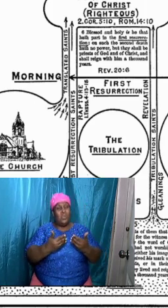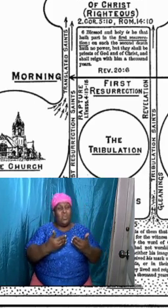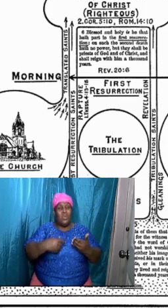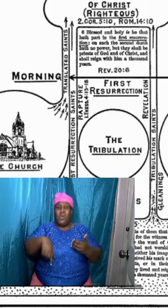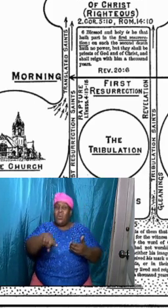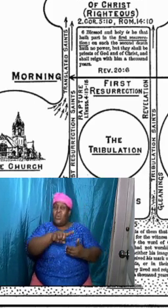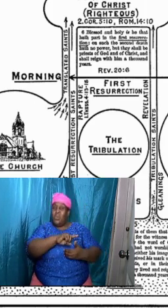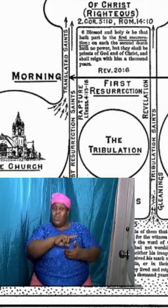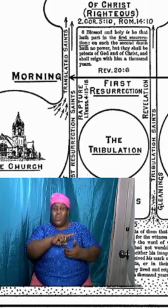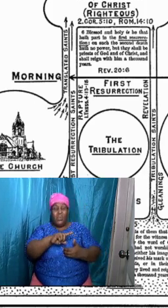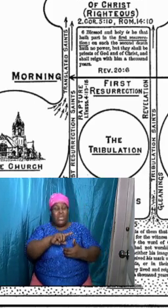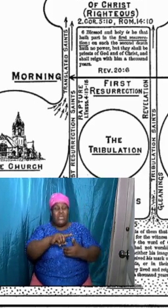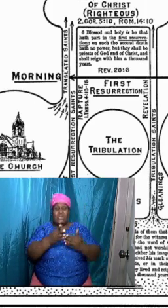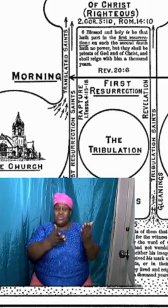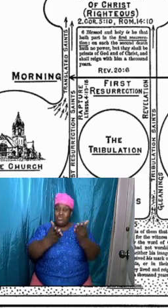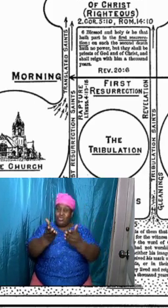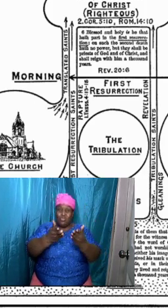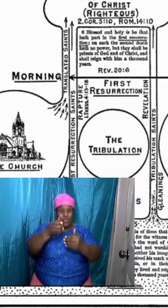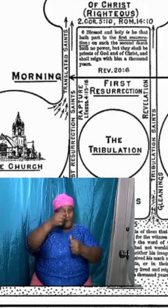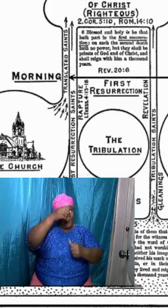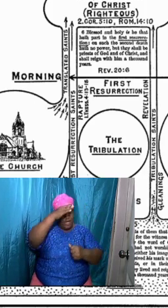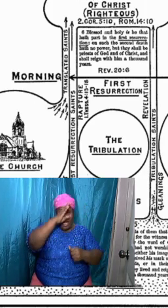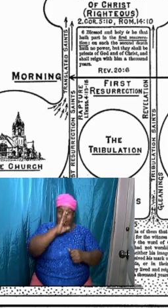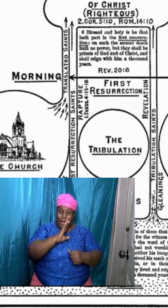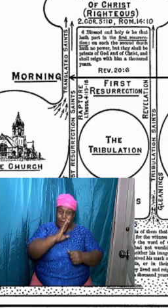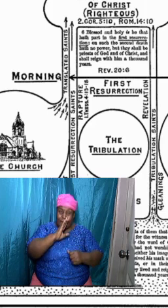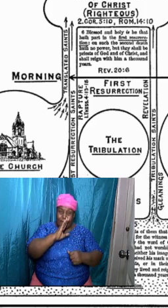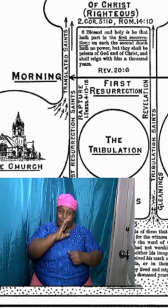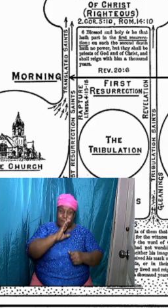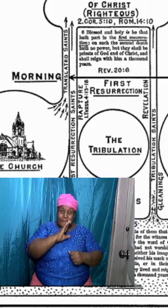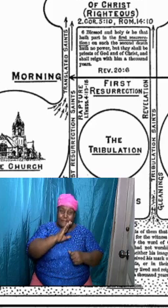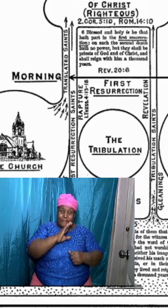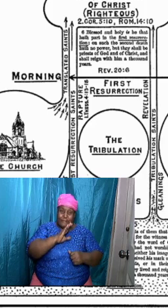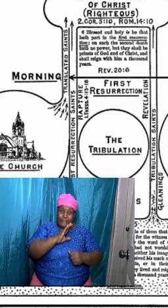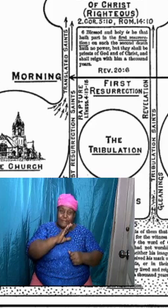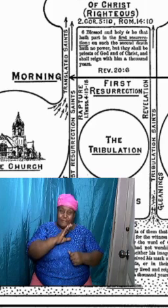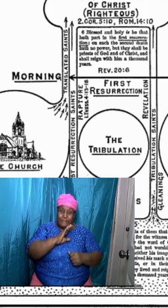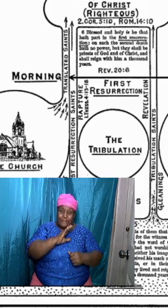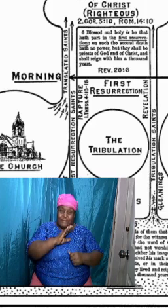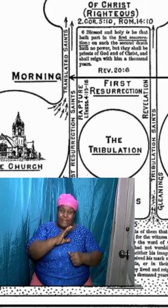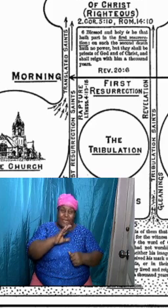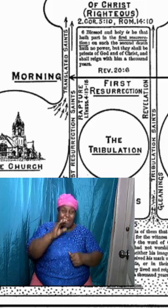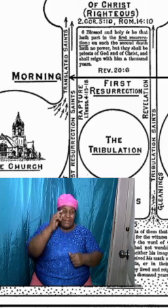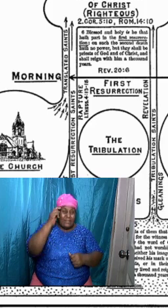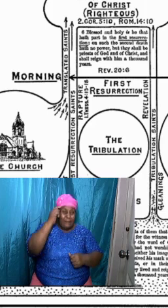why we do it, the motives behind our